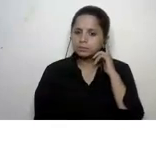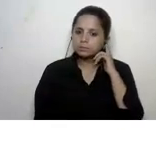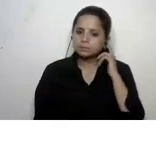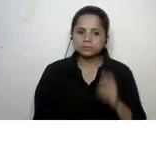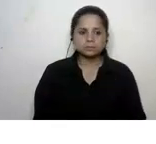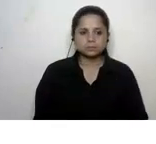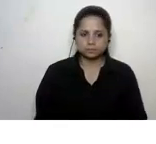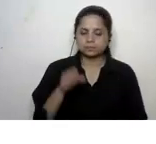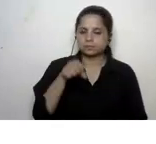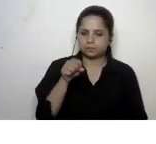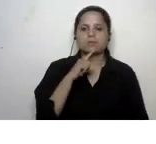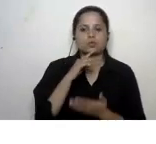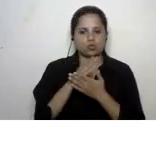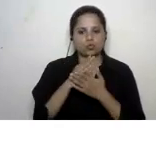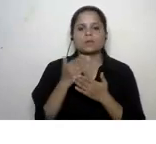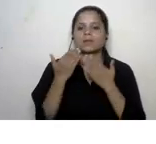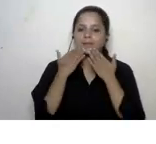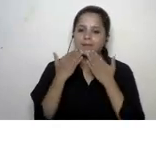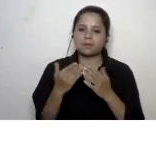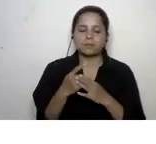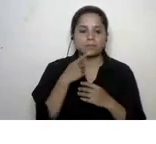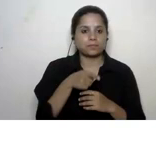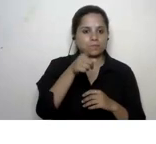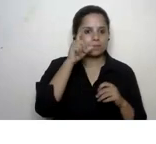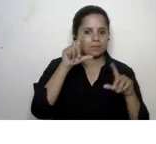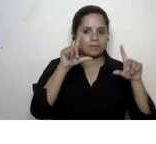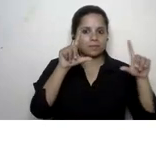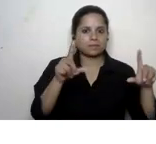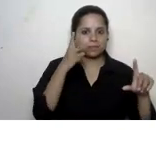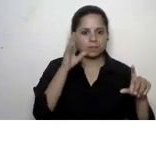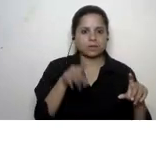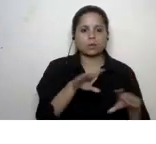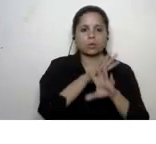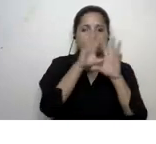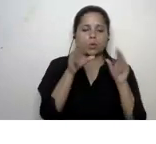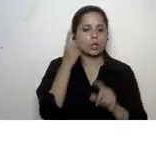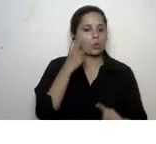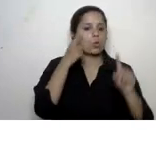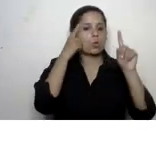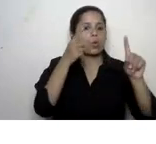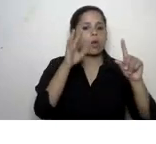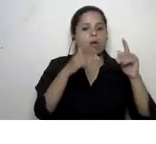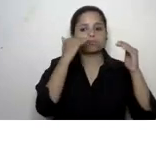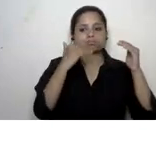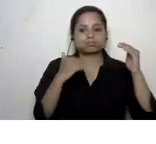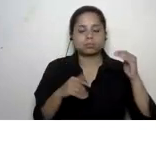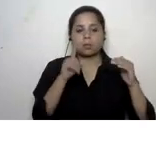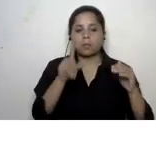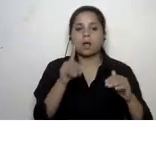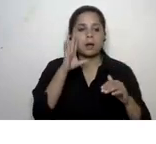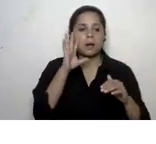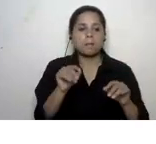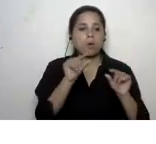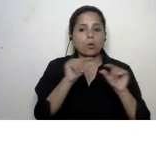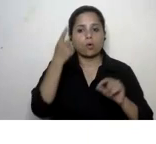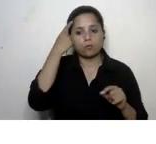sure meena thank you the graphic that you see on your screen covers all the goals but uh the highlight for us there